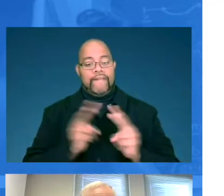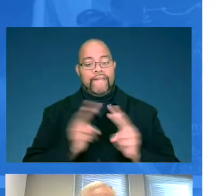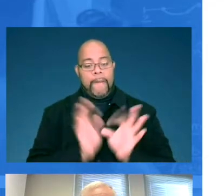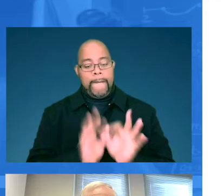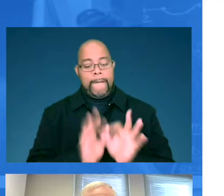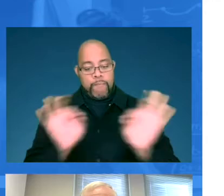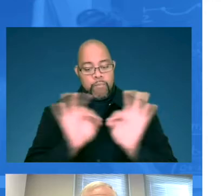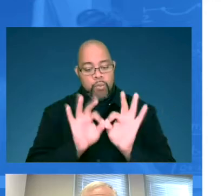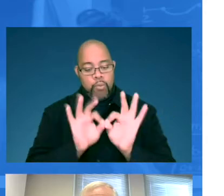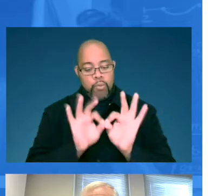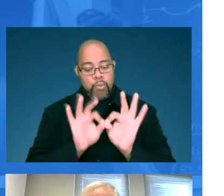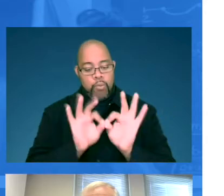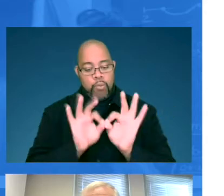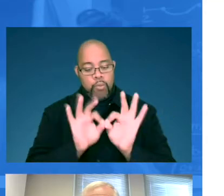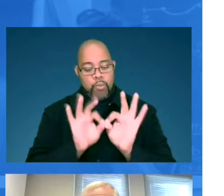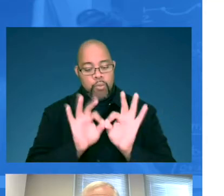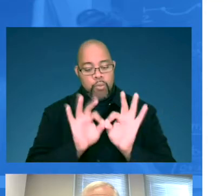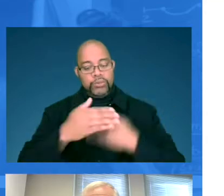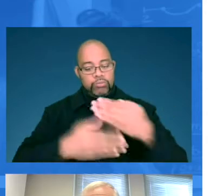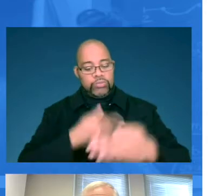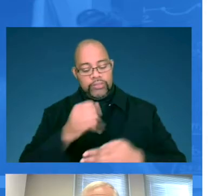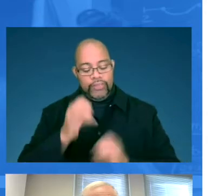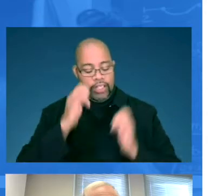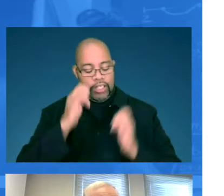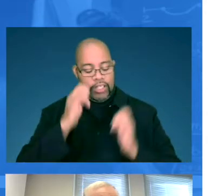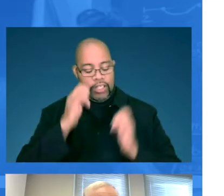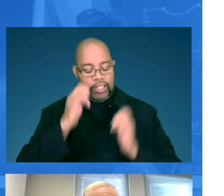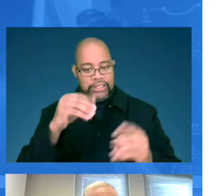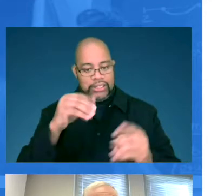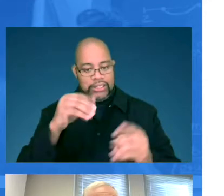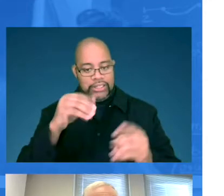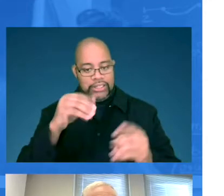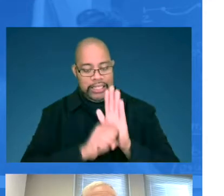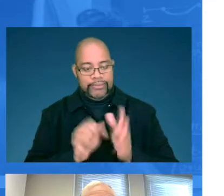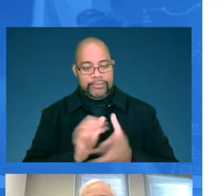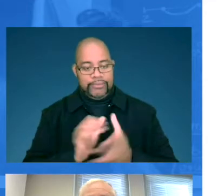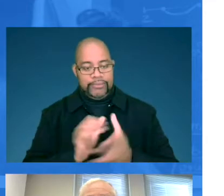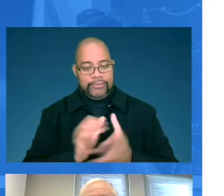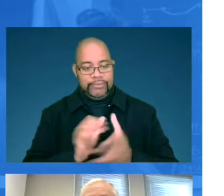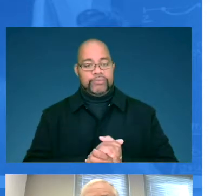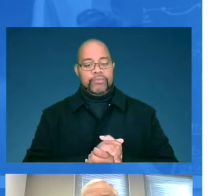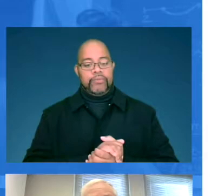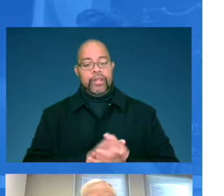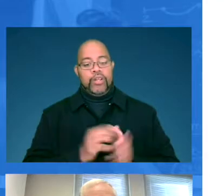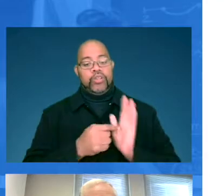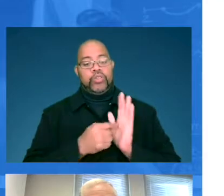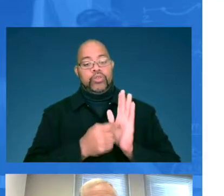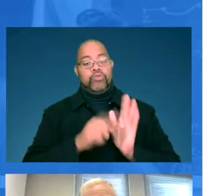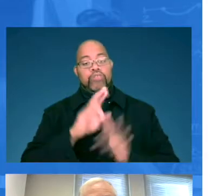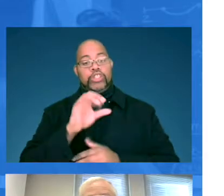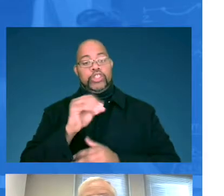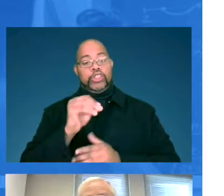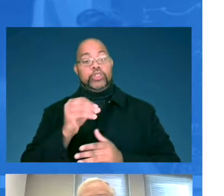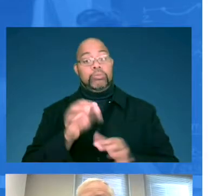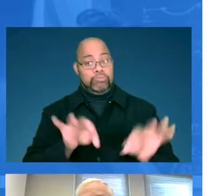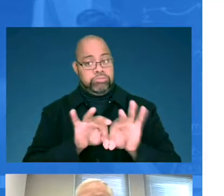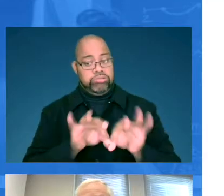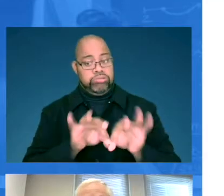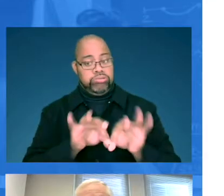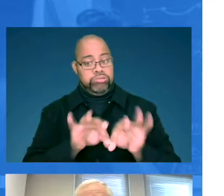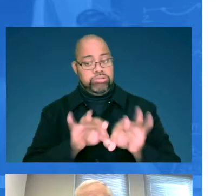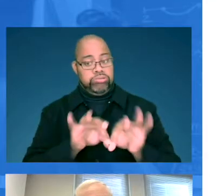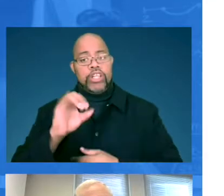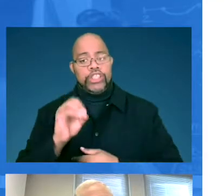important to the progress of education in the state. Ratios do matter. The recommended